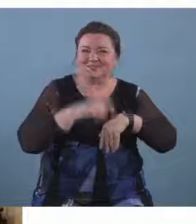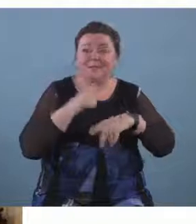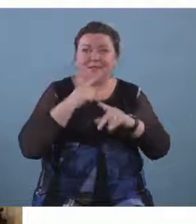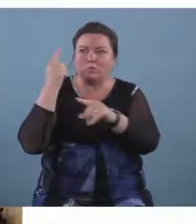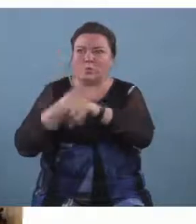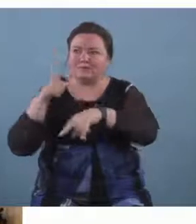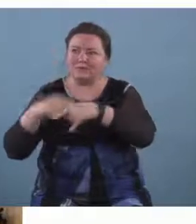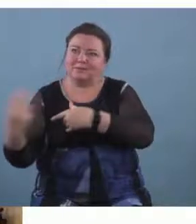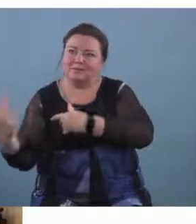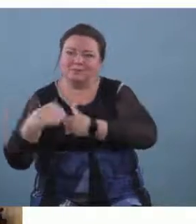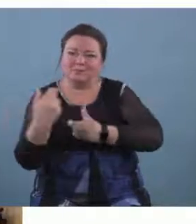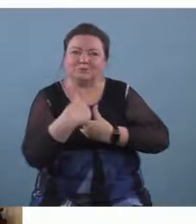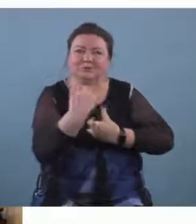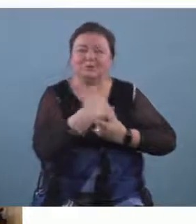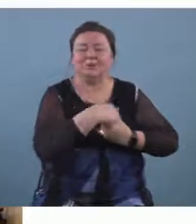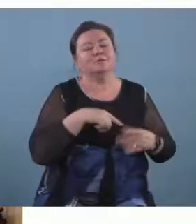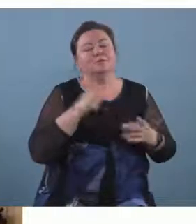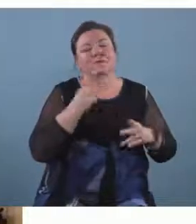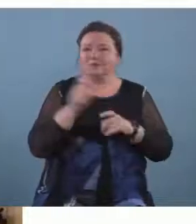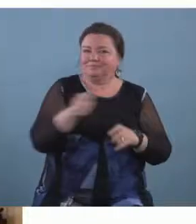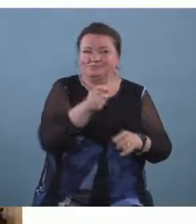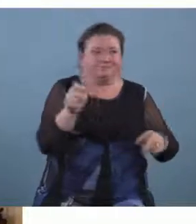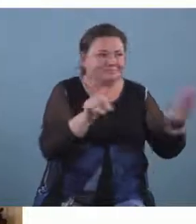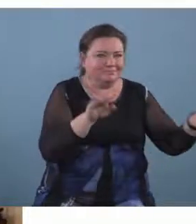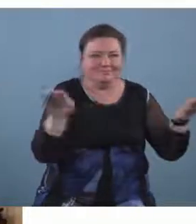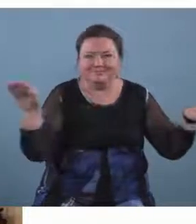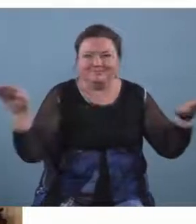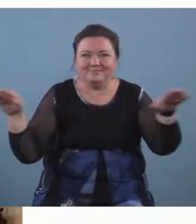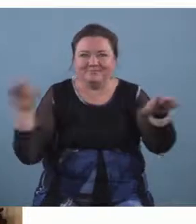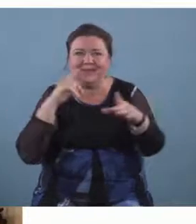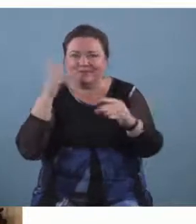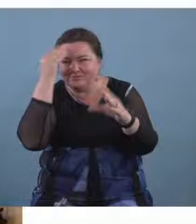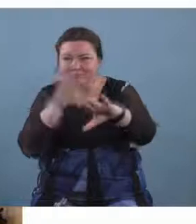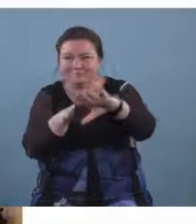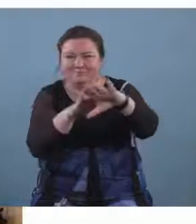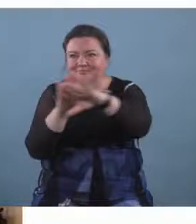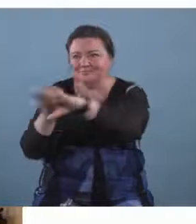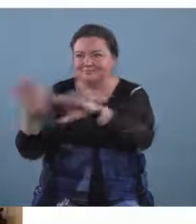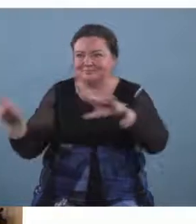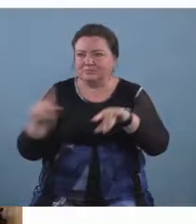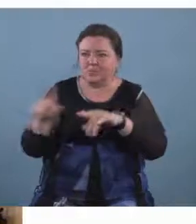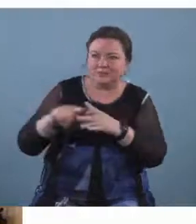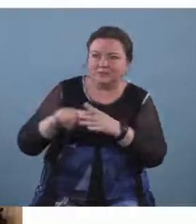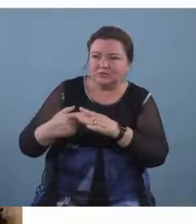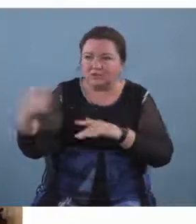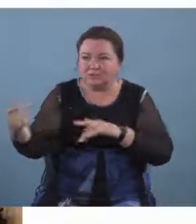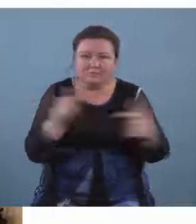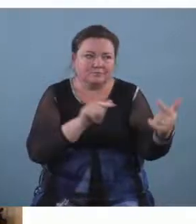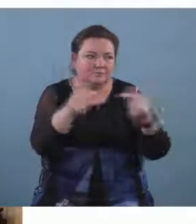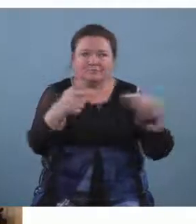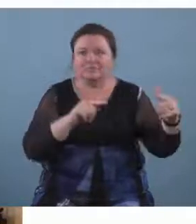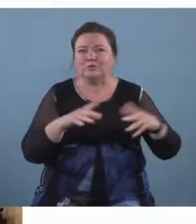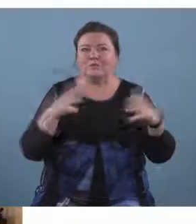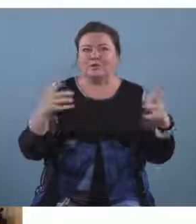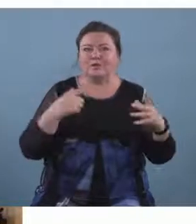times with the conductor giving the key uh for people to start and stop so there's a lot of eye